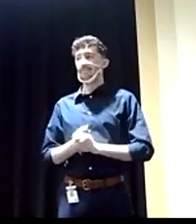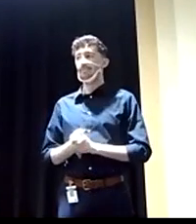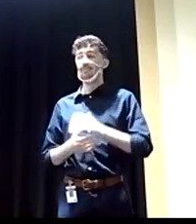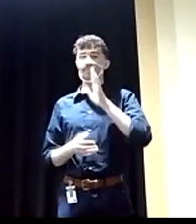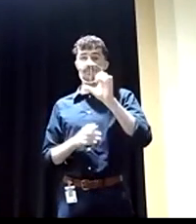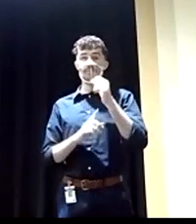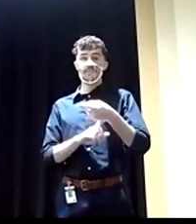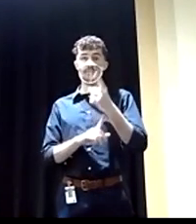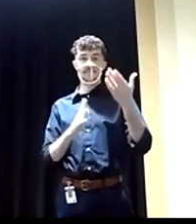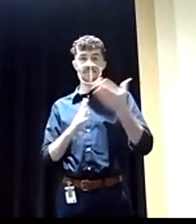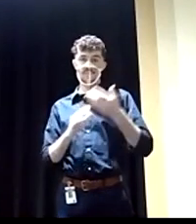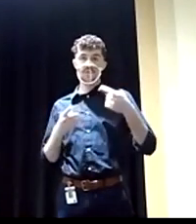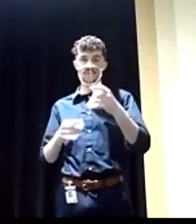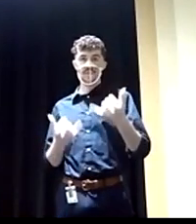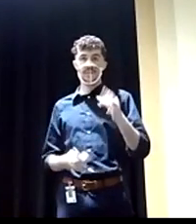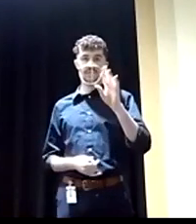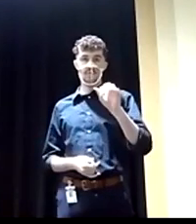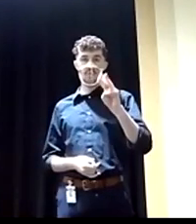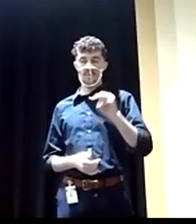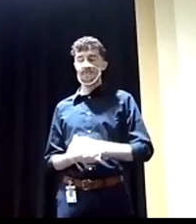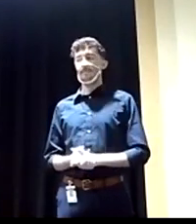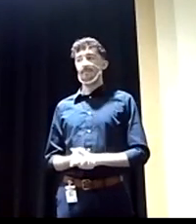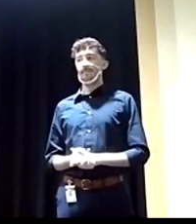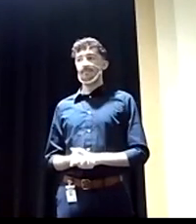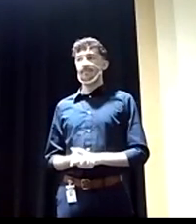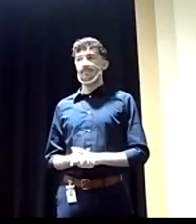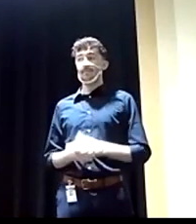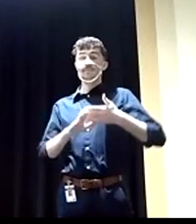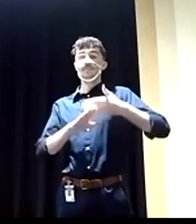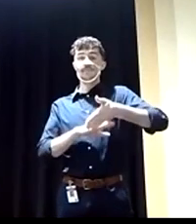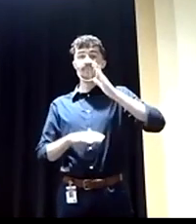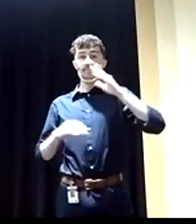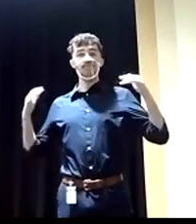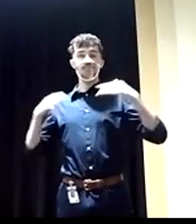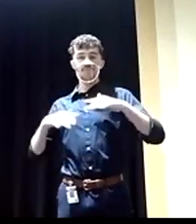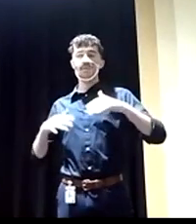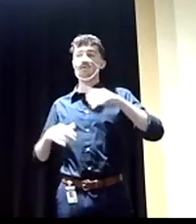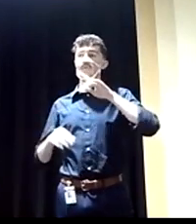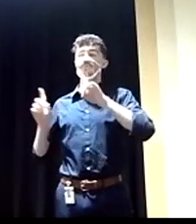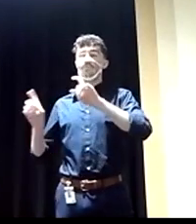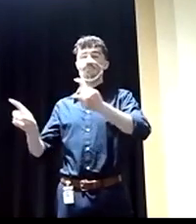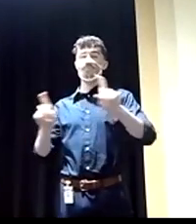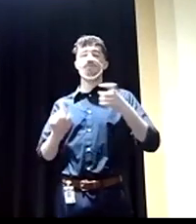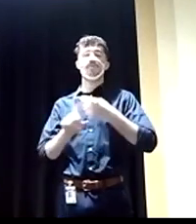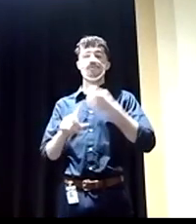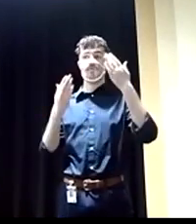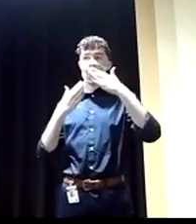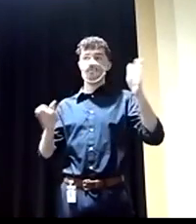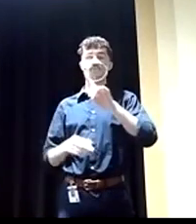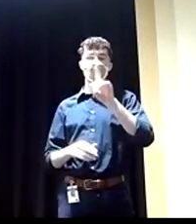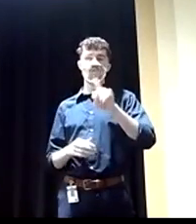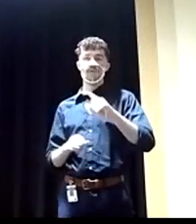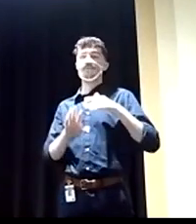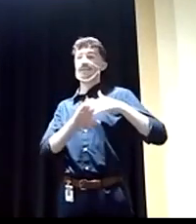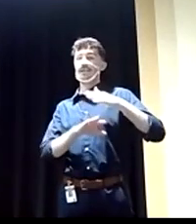-minute break midway through the forum. Next, we will reconvene to ask candidates questions from the public that have been